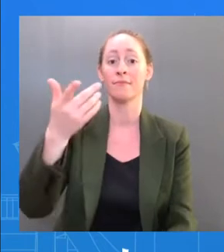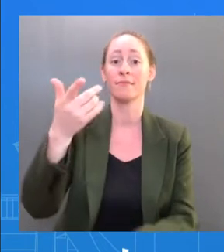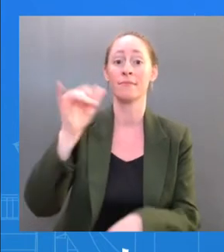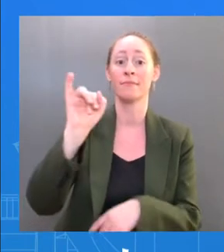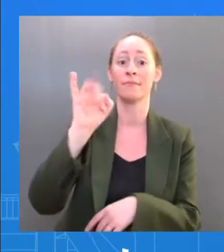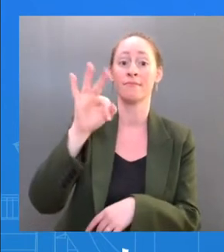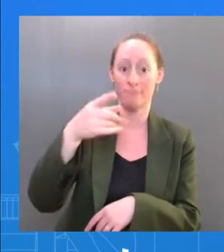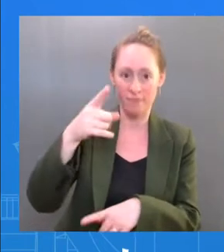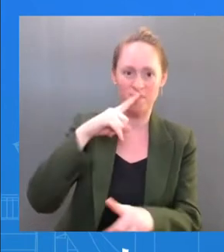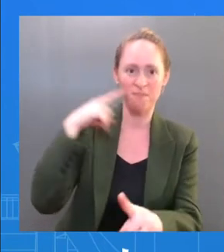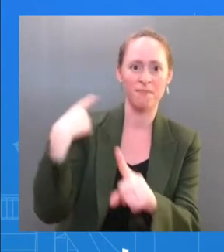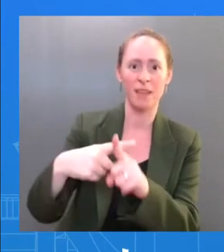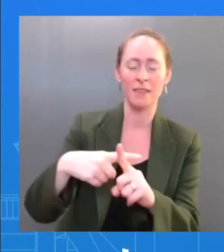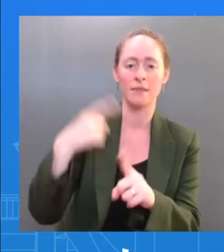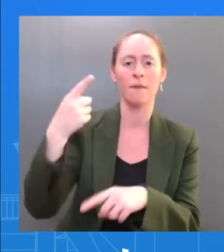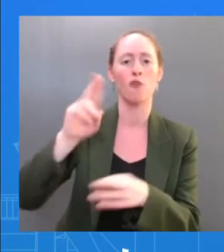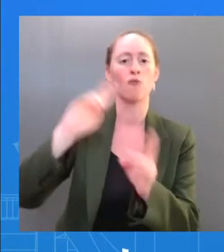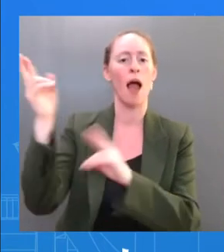always better.